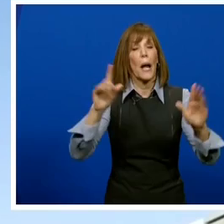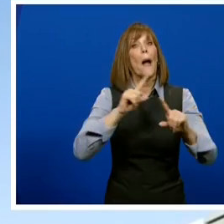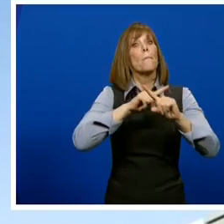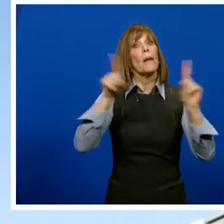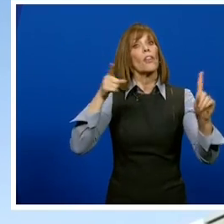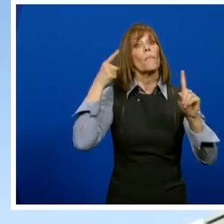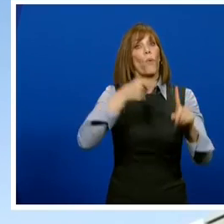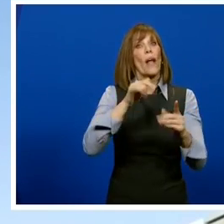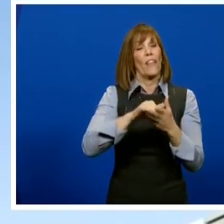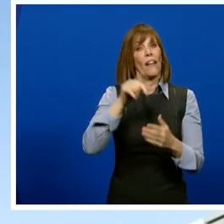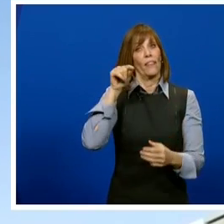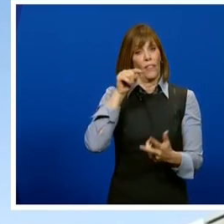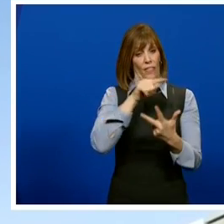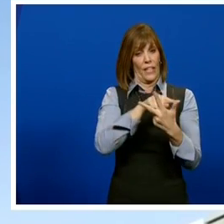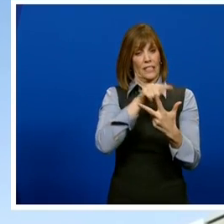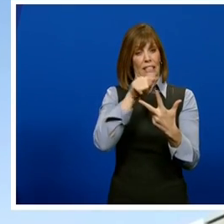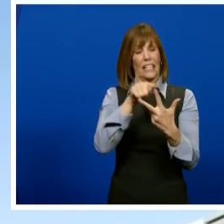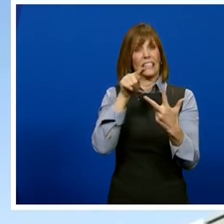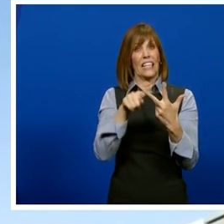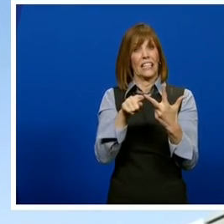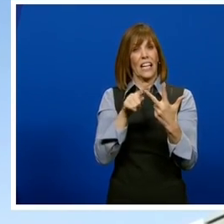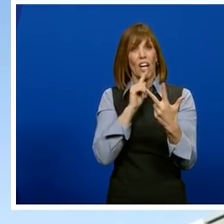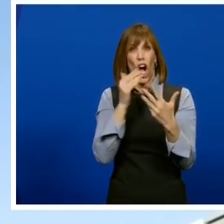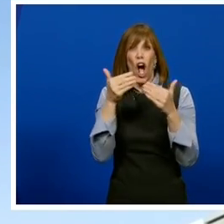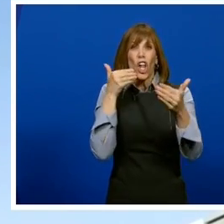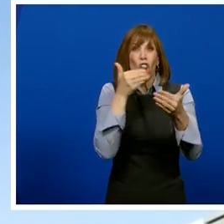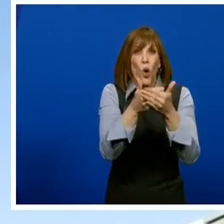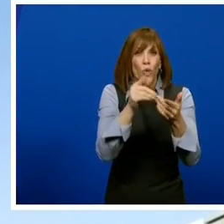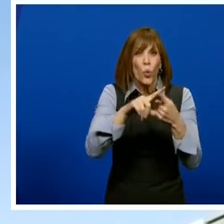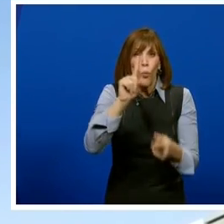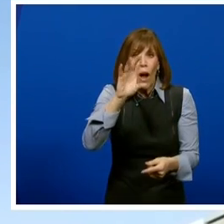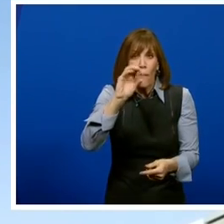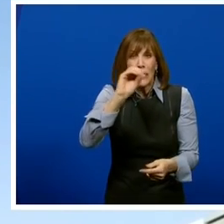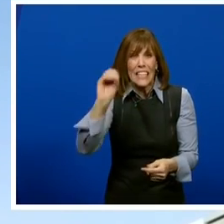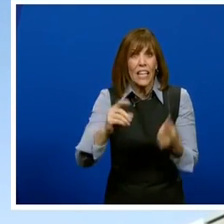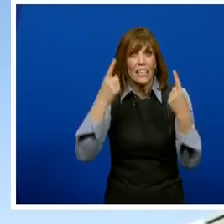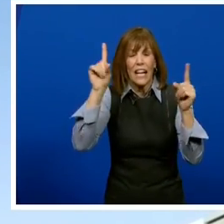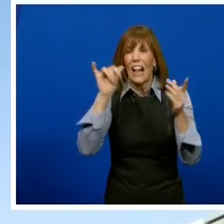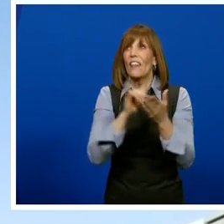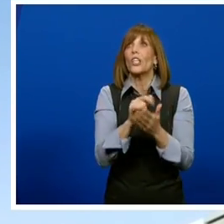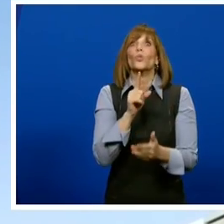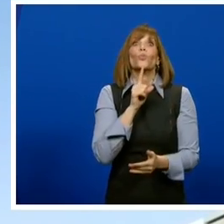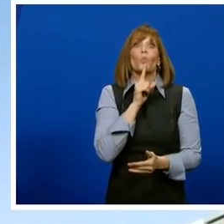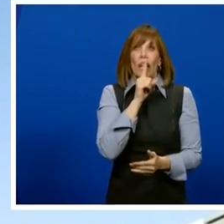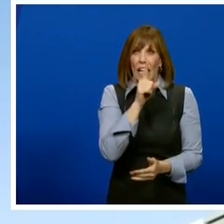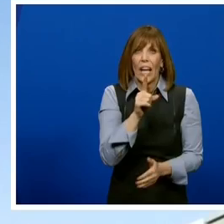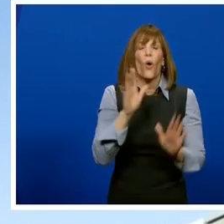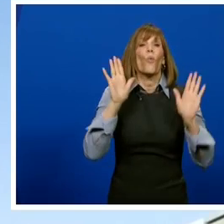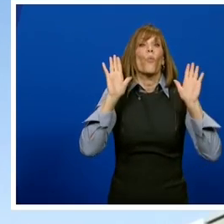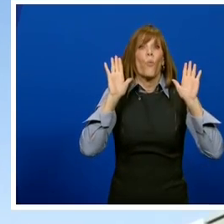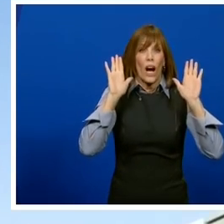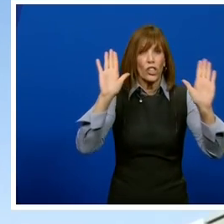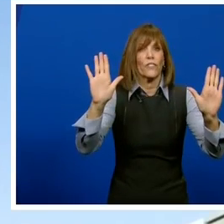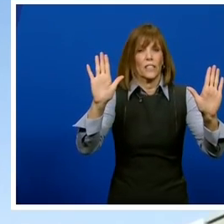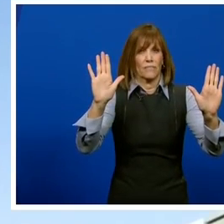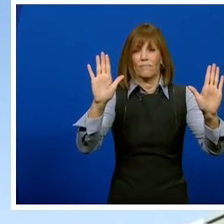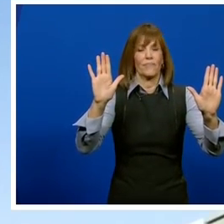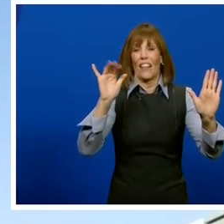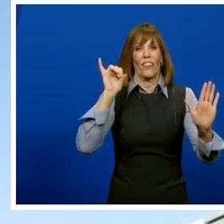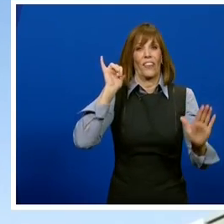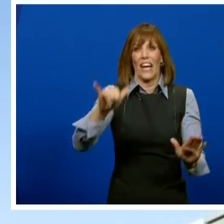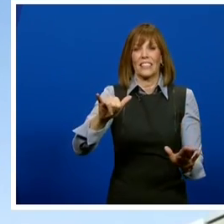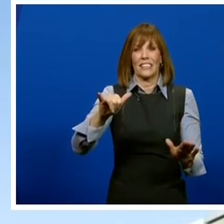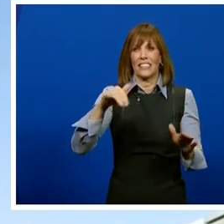fact that these vaccines are close to 100% effective at preventing hospitalization is the